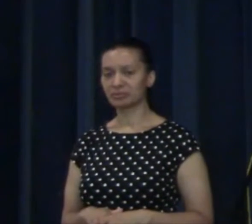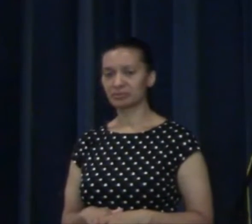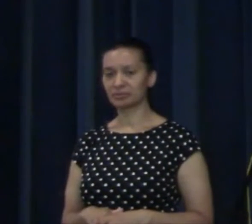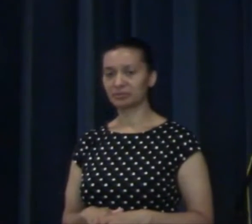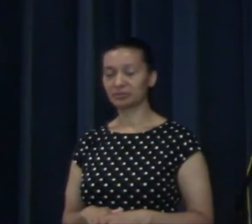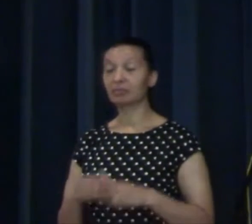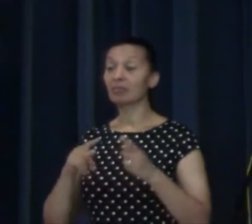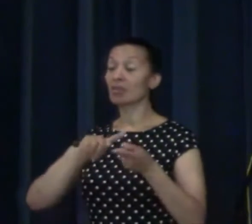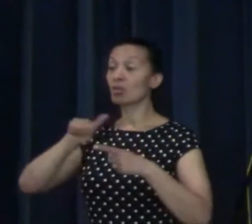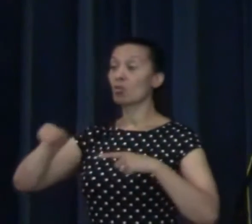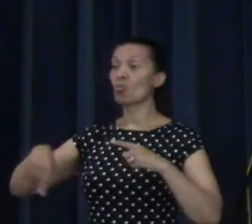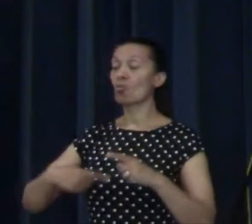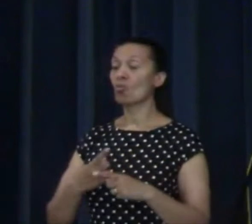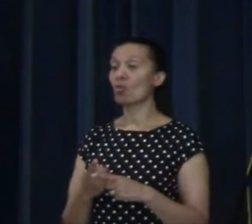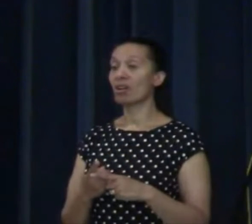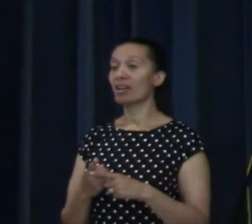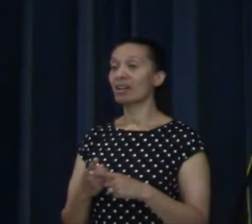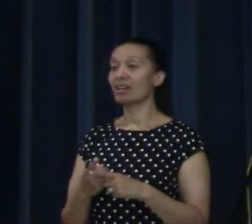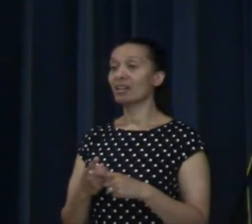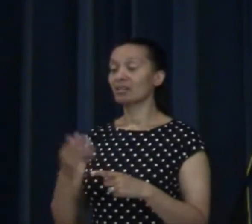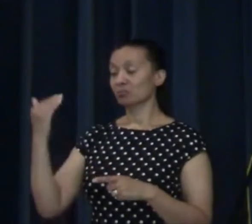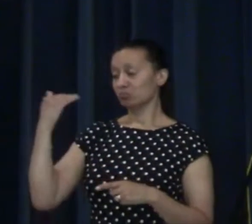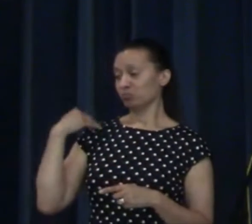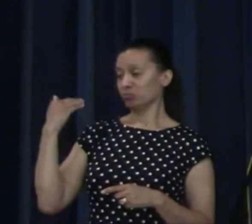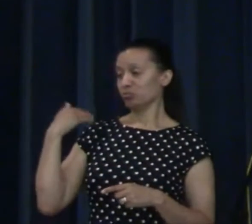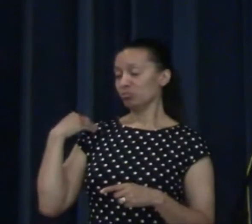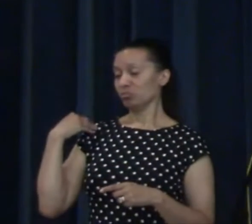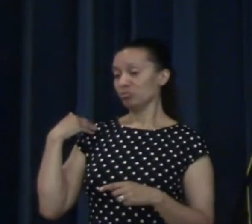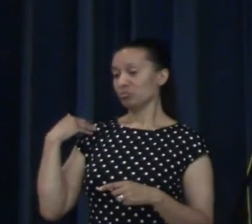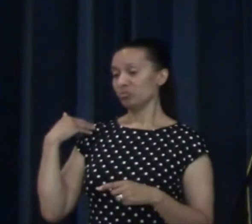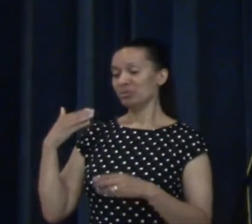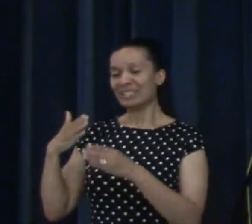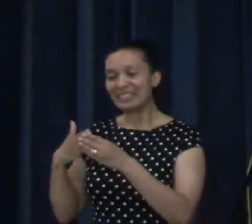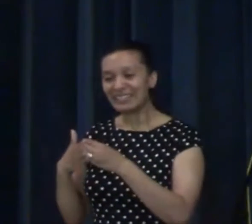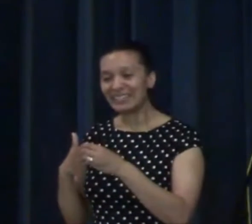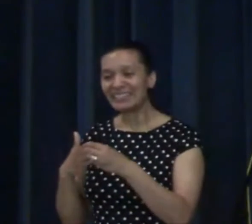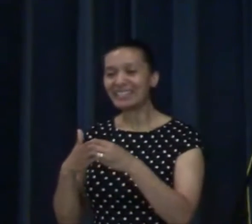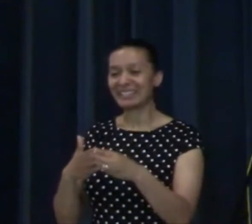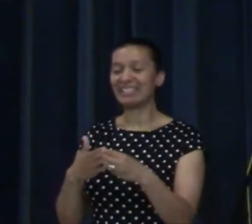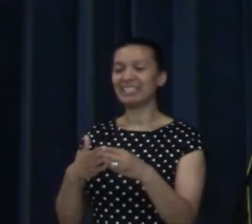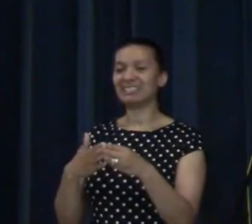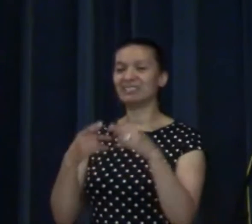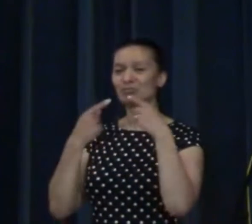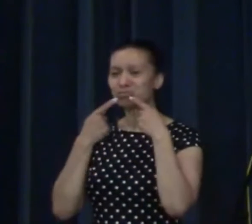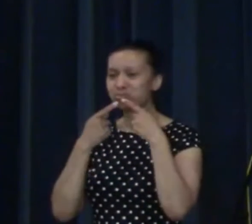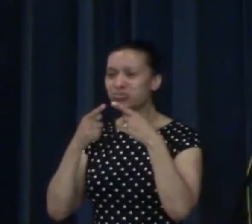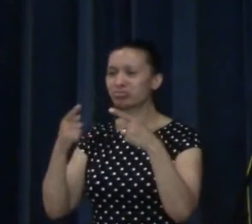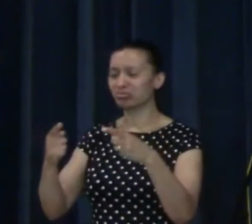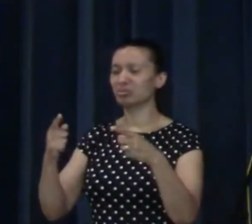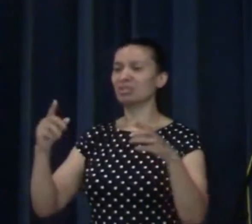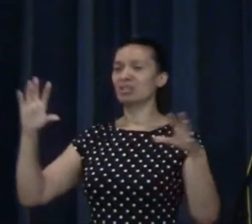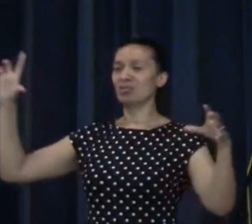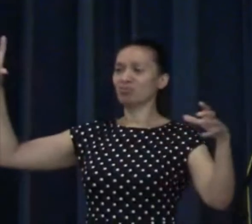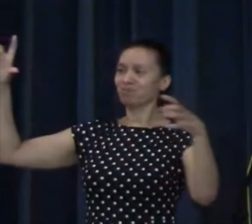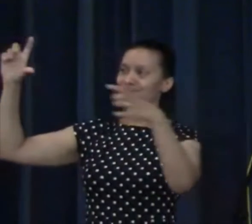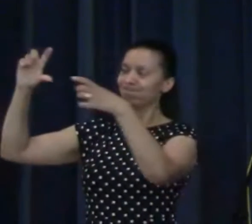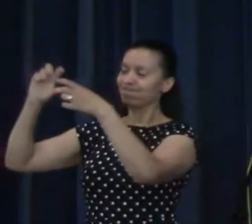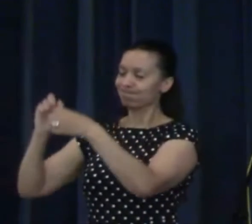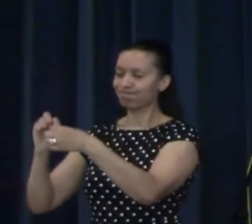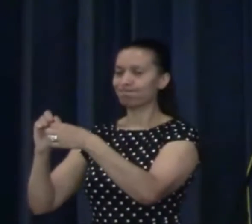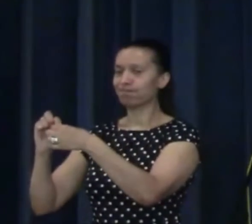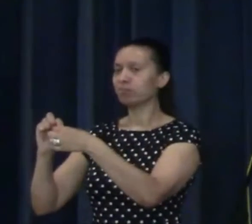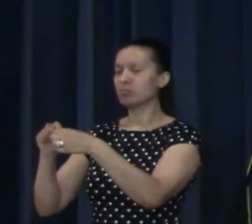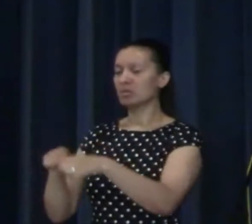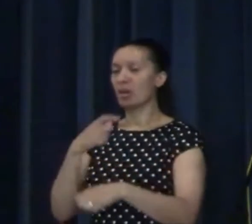We are called to lead the charge for reconciliation, for people to be restored into a